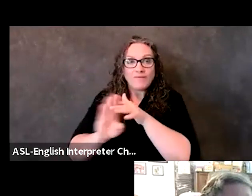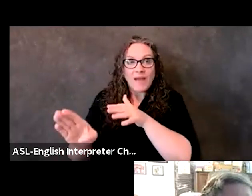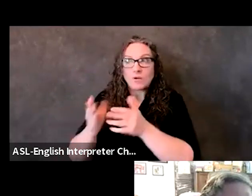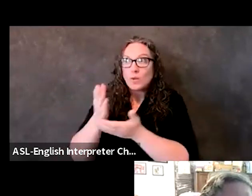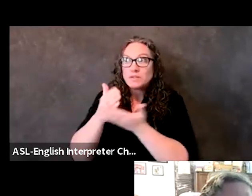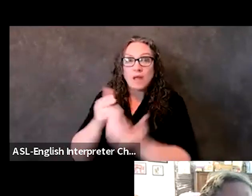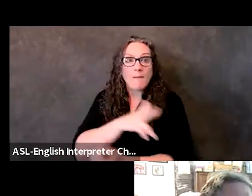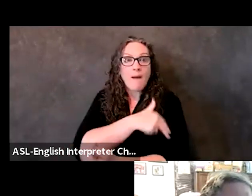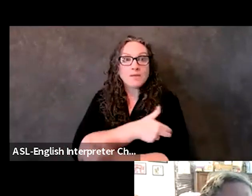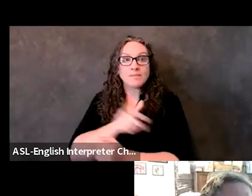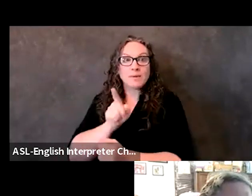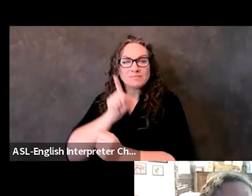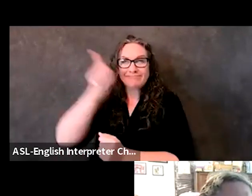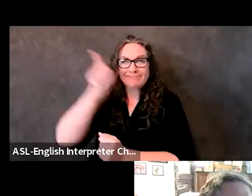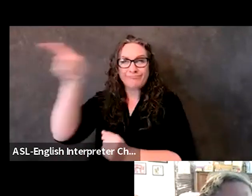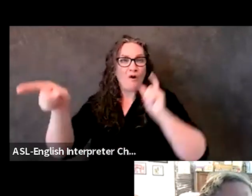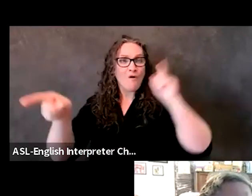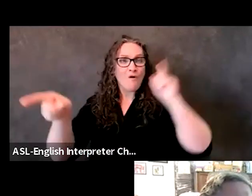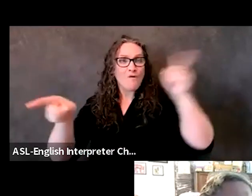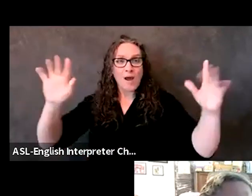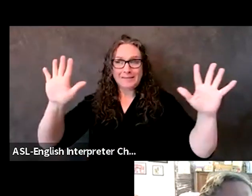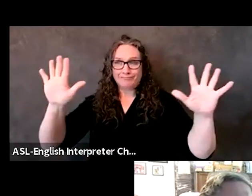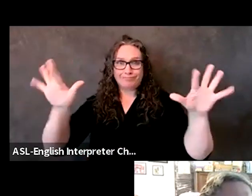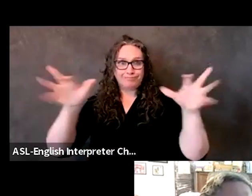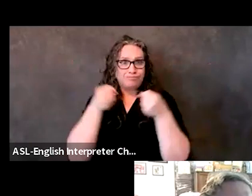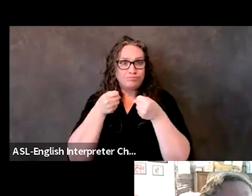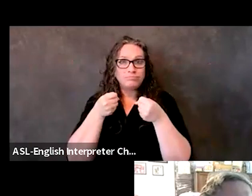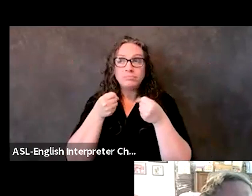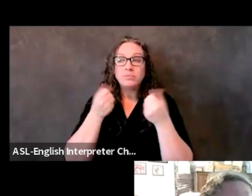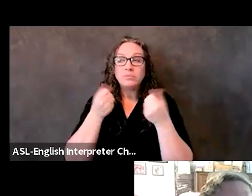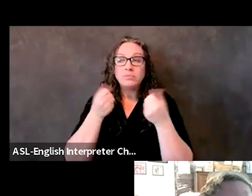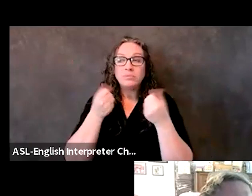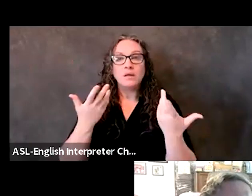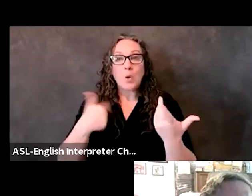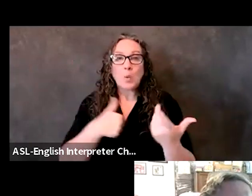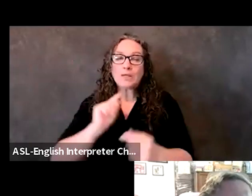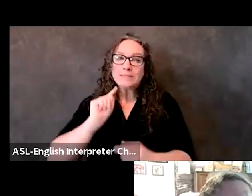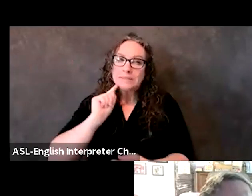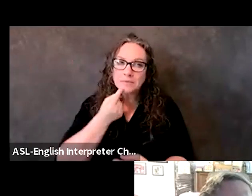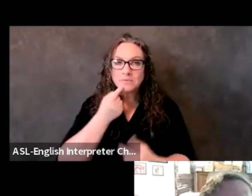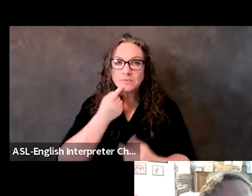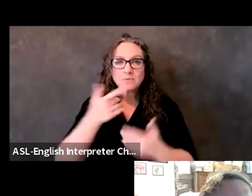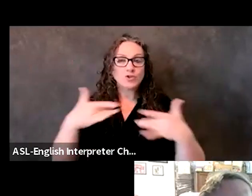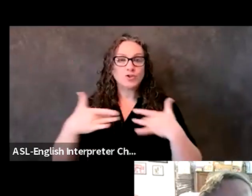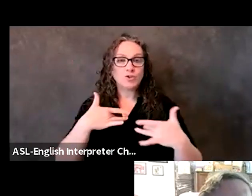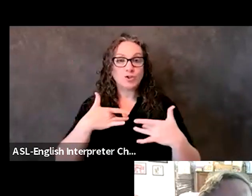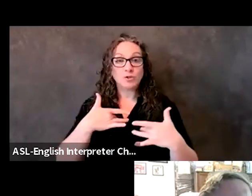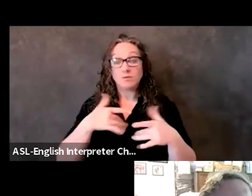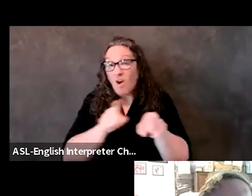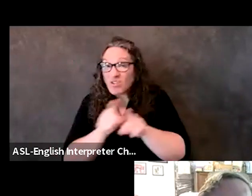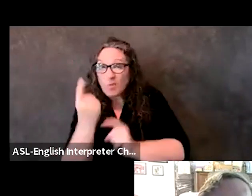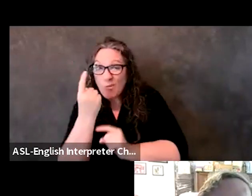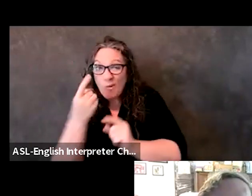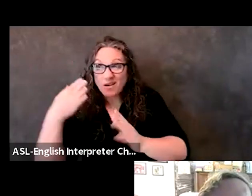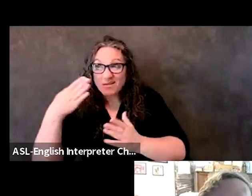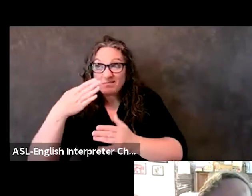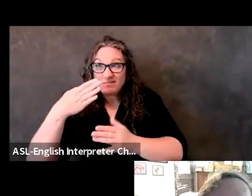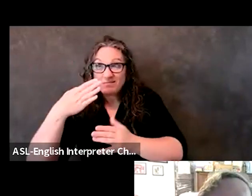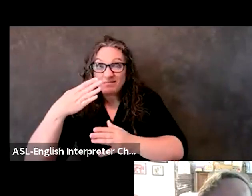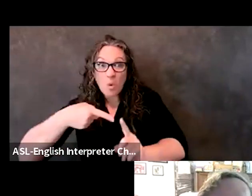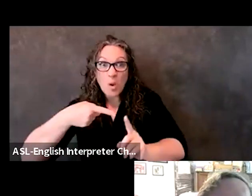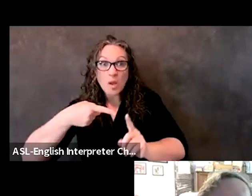and long term care facilities. And we were particularly concerned also at one point about a camp